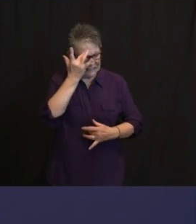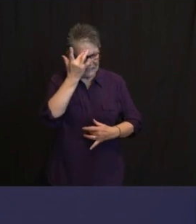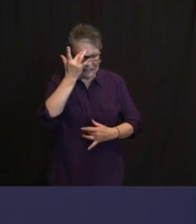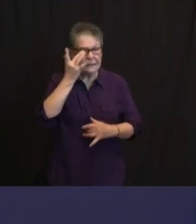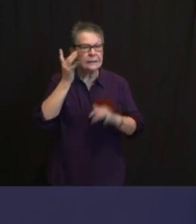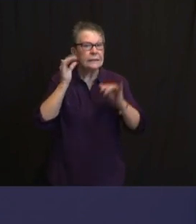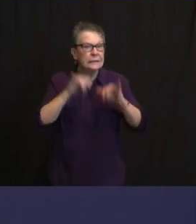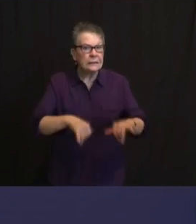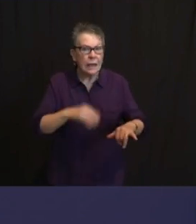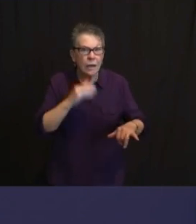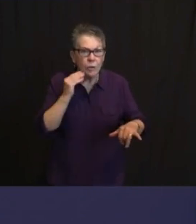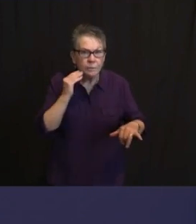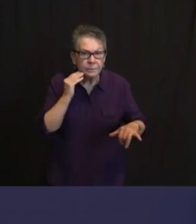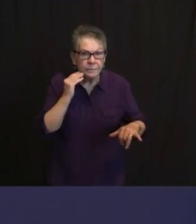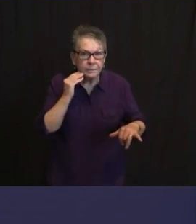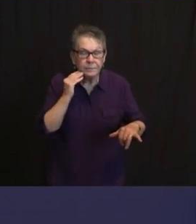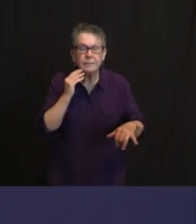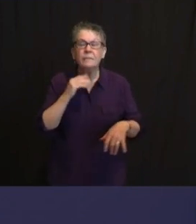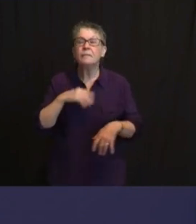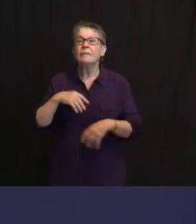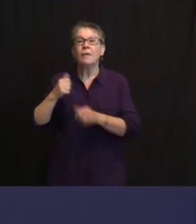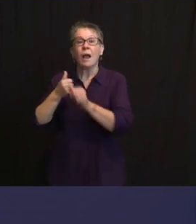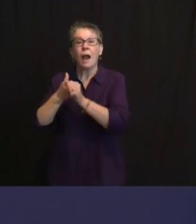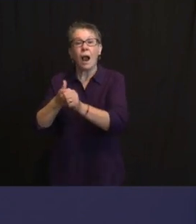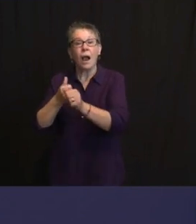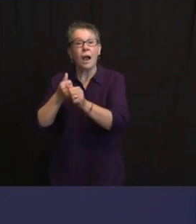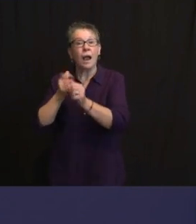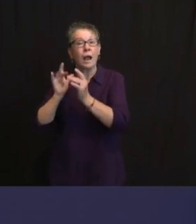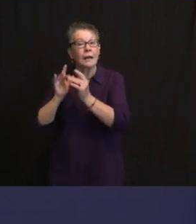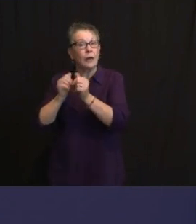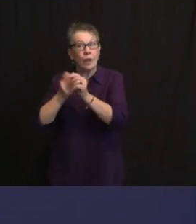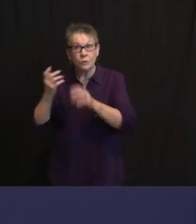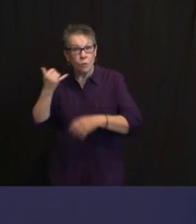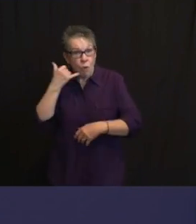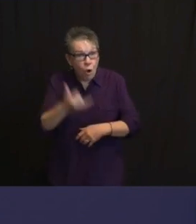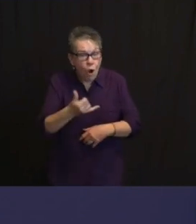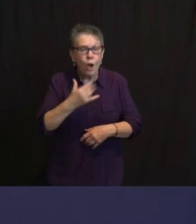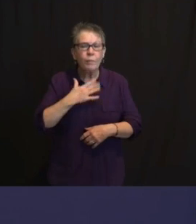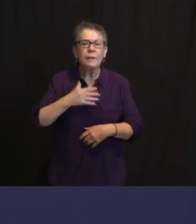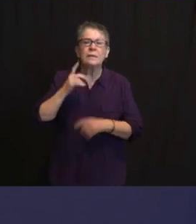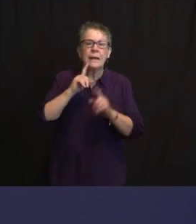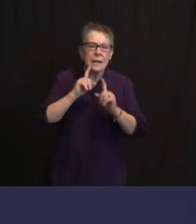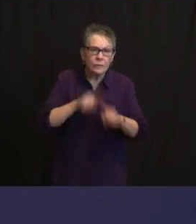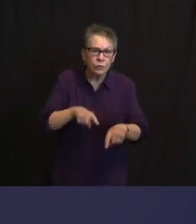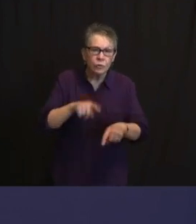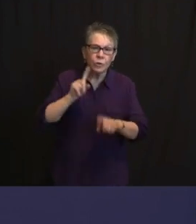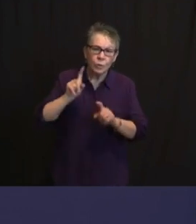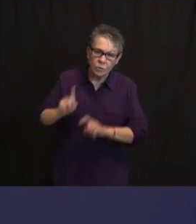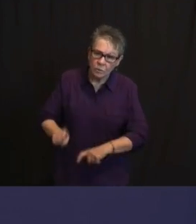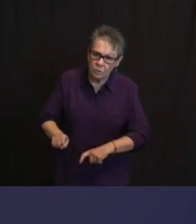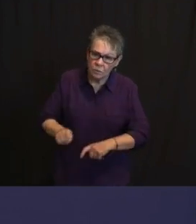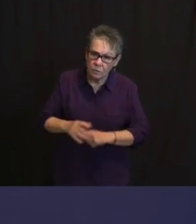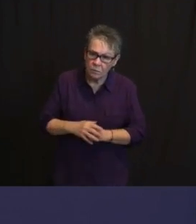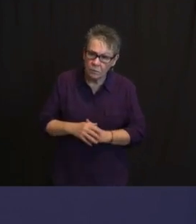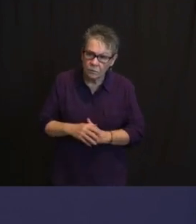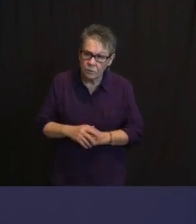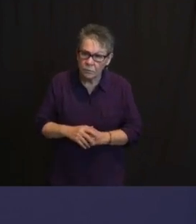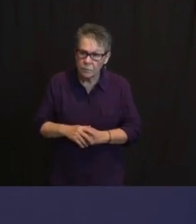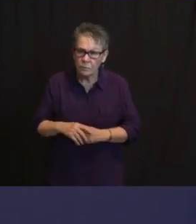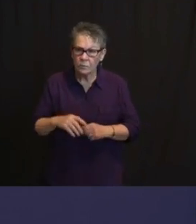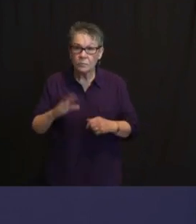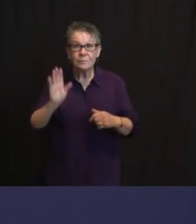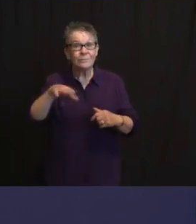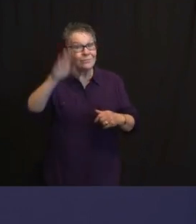YOUR LOVED ONES. WE KNOW RIGHT NOW THAT FLU IS AT THE LOWEST LEVEL. IT HAS BEEN IN YEARS, THINK.